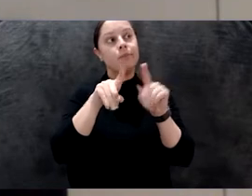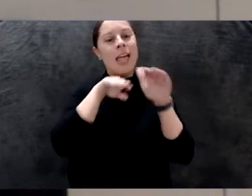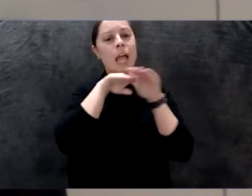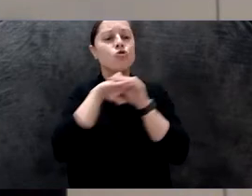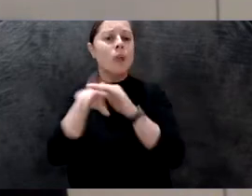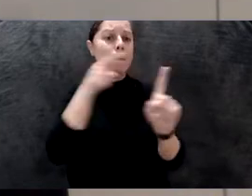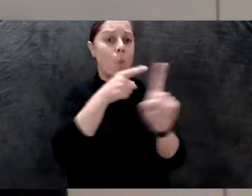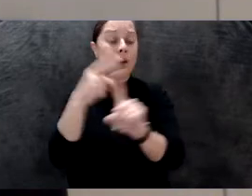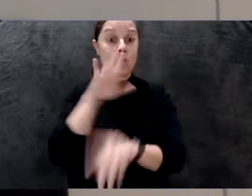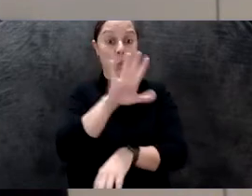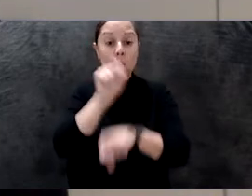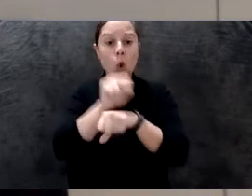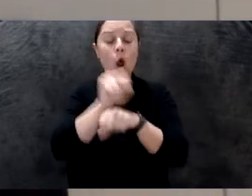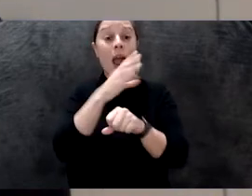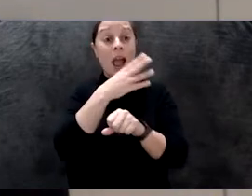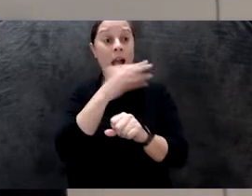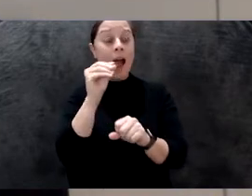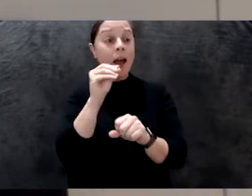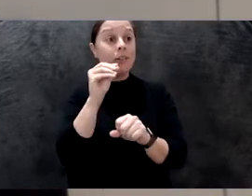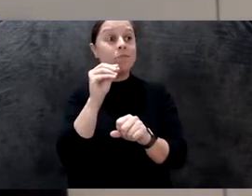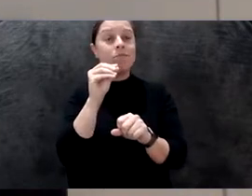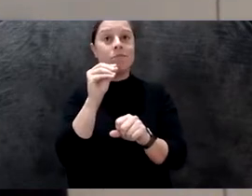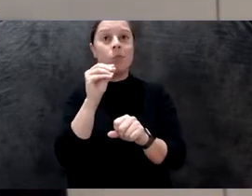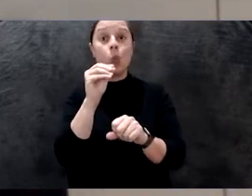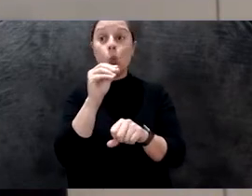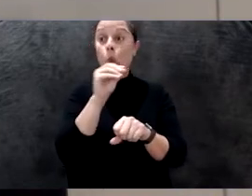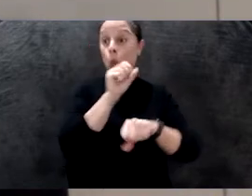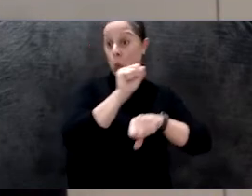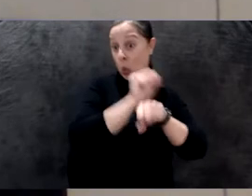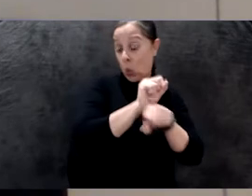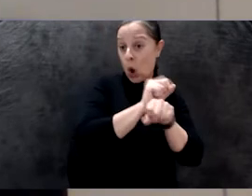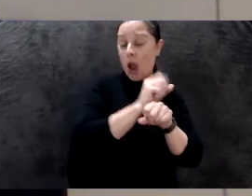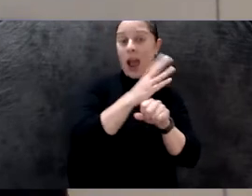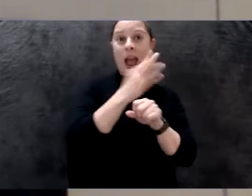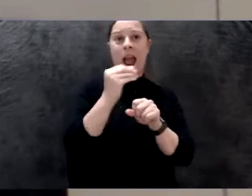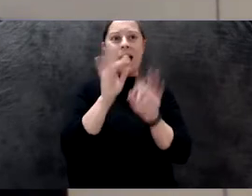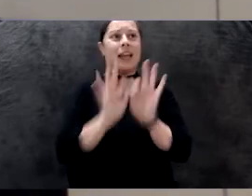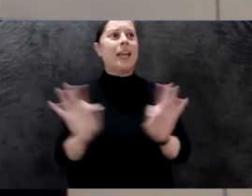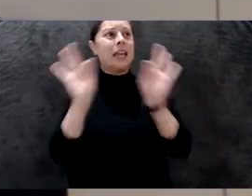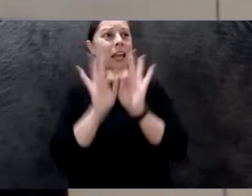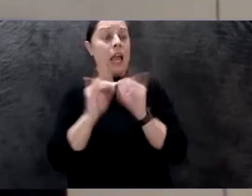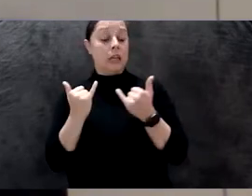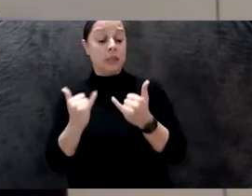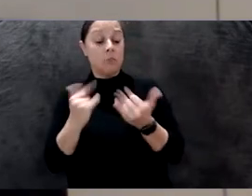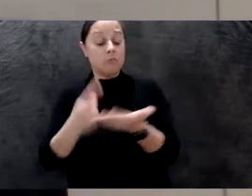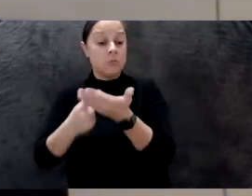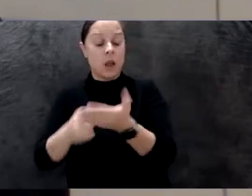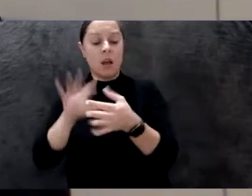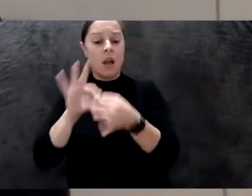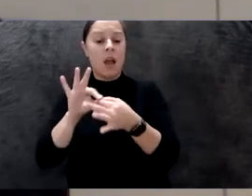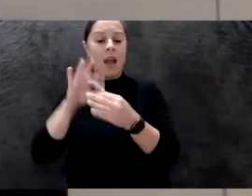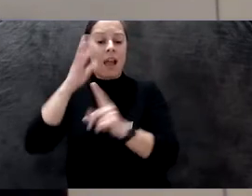as expand on the connections between the work and some of the key contemporary discussions around environmental justice